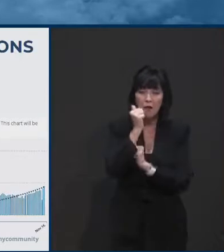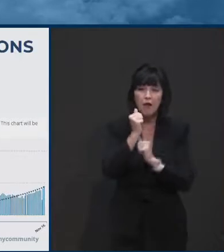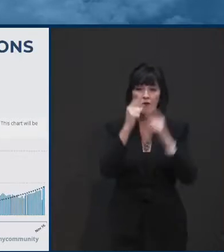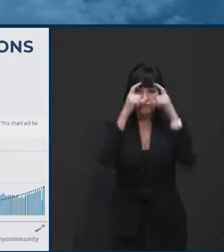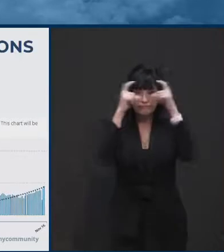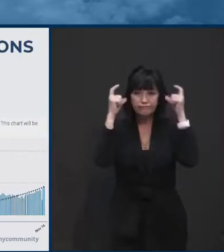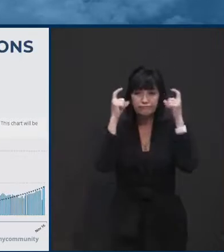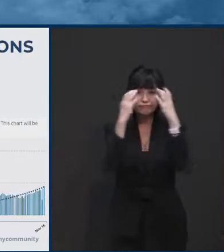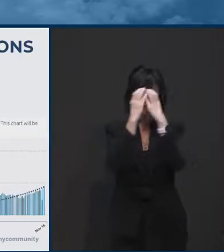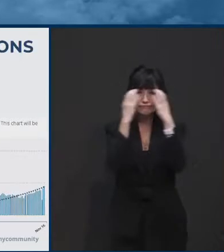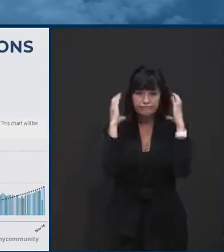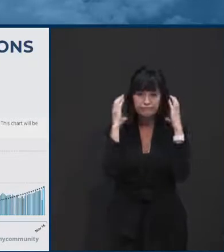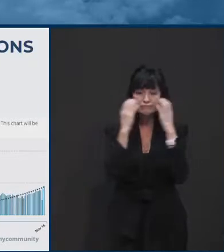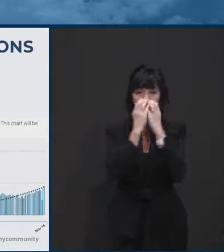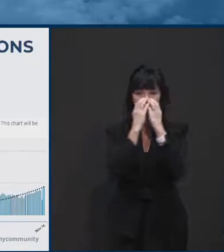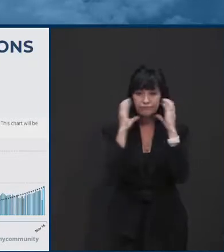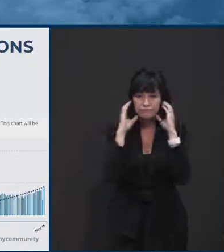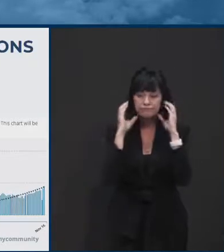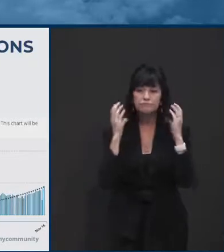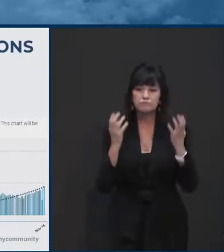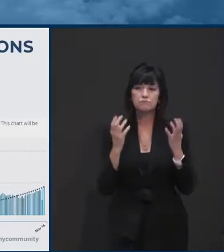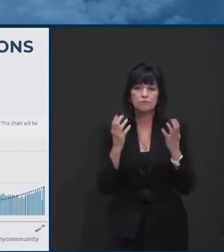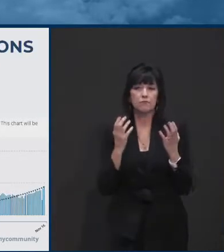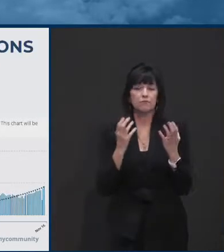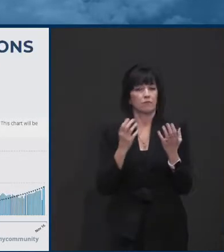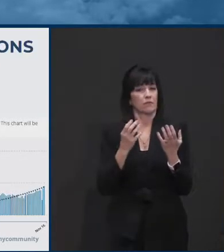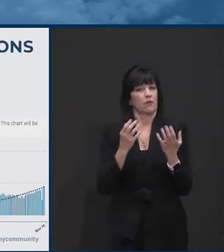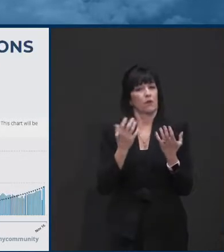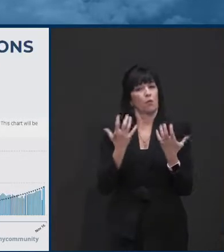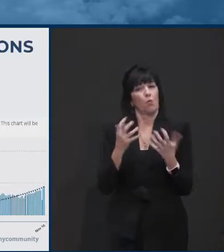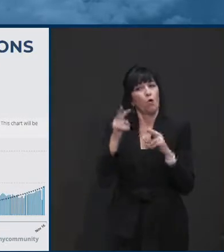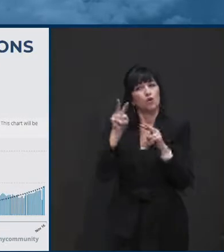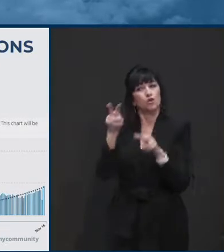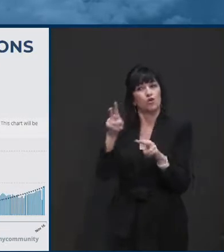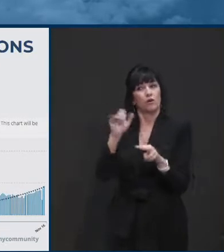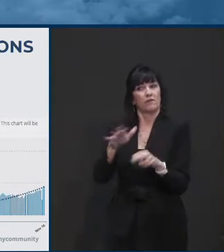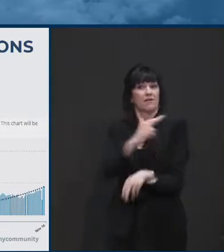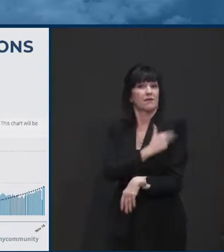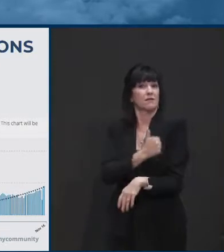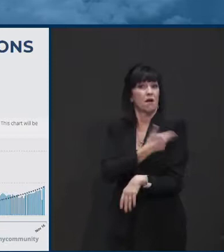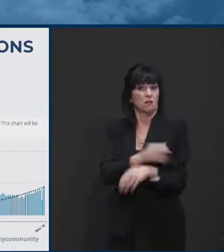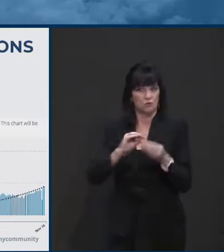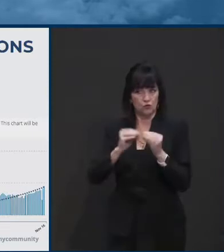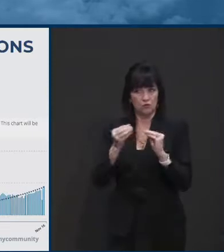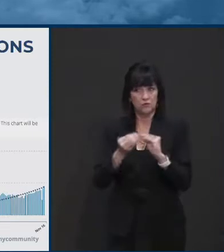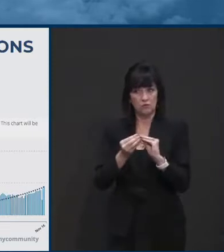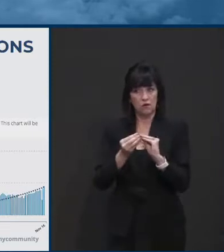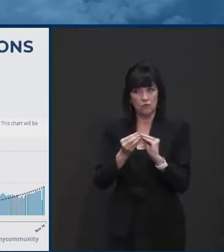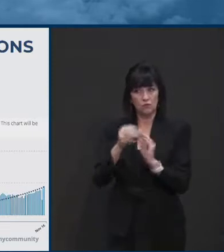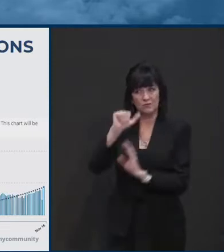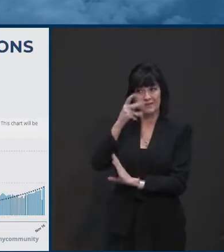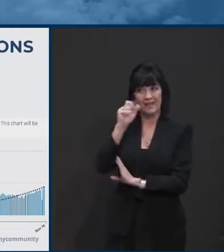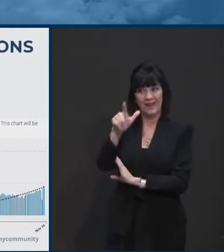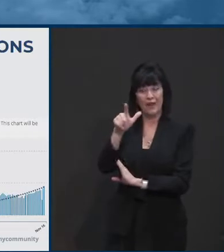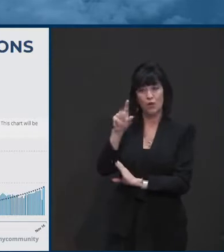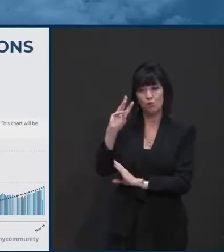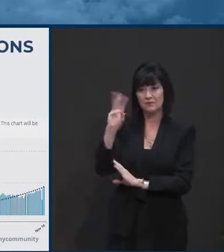hospitalization numbers. If you go back to the spring, on April the 6th, we had 140